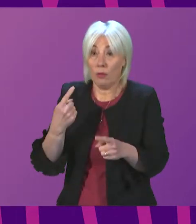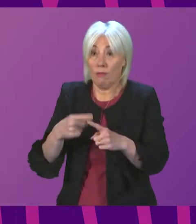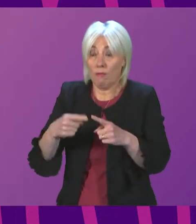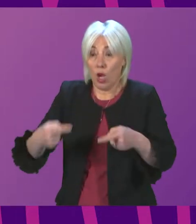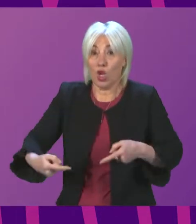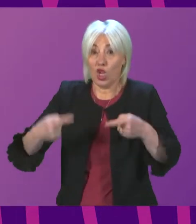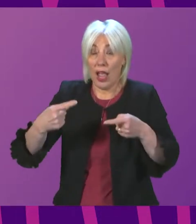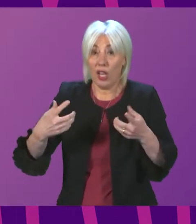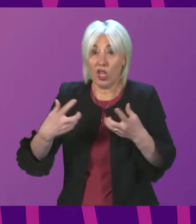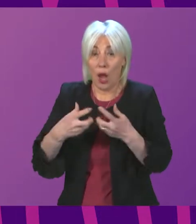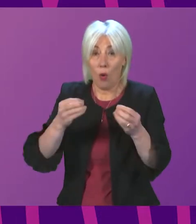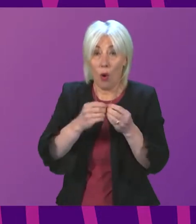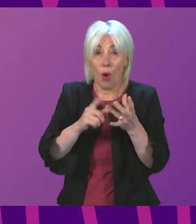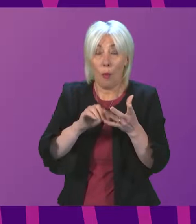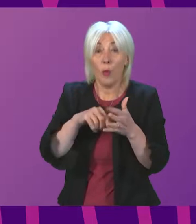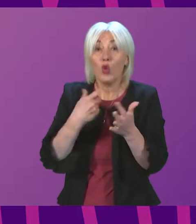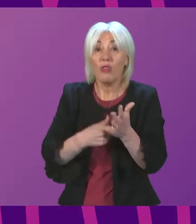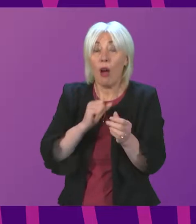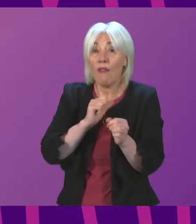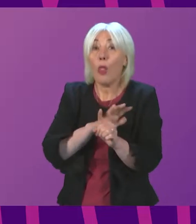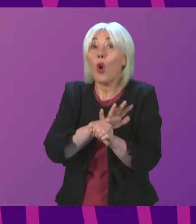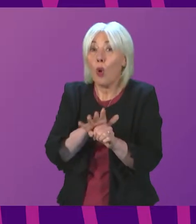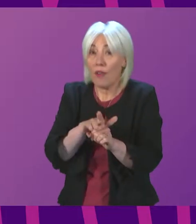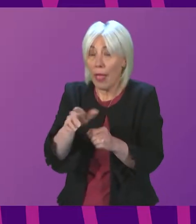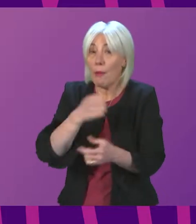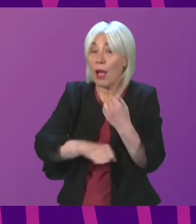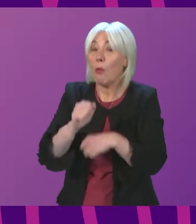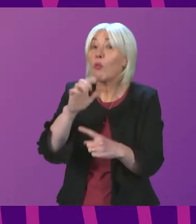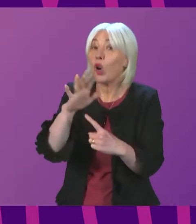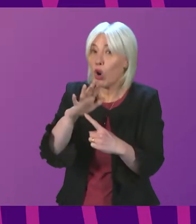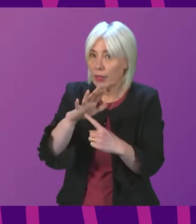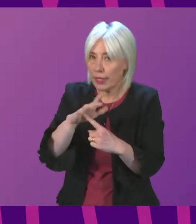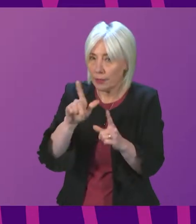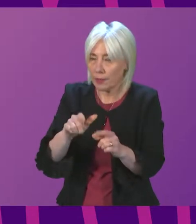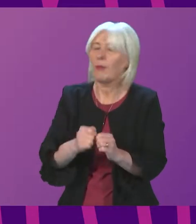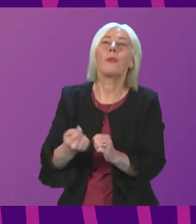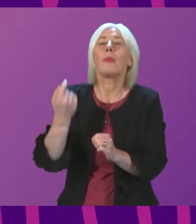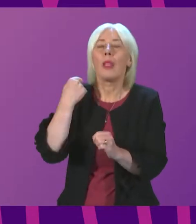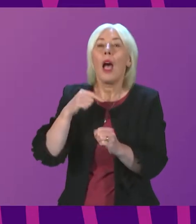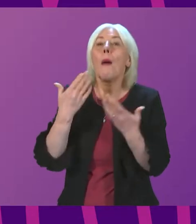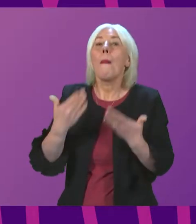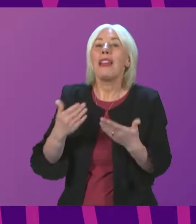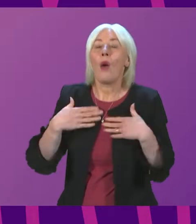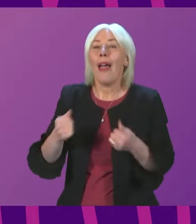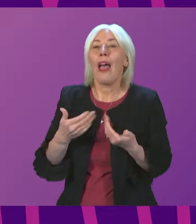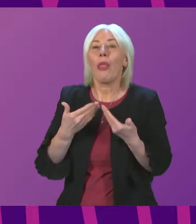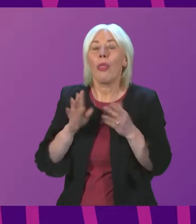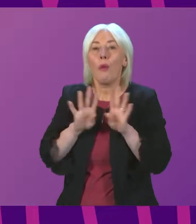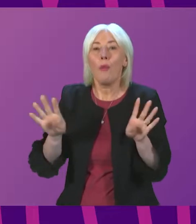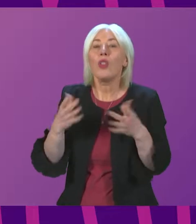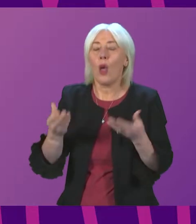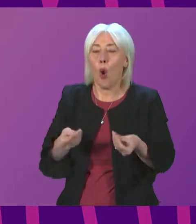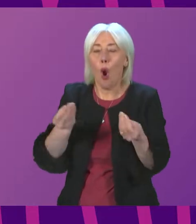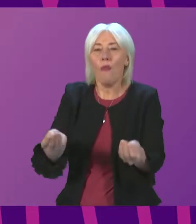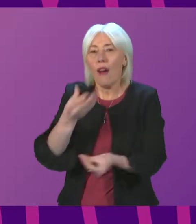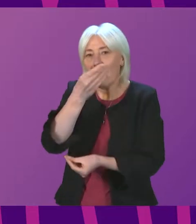delivering booster vaccinations for COVID to be prioritised. Local health boards, though, are now offering flu vaccinations